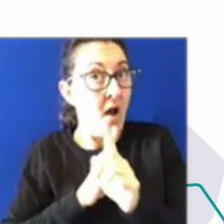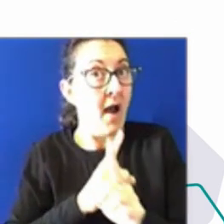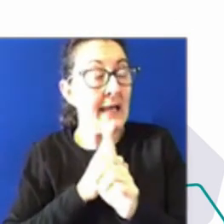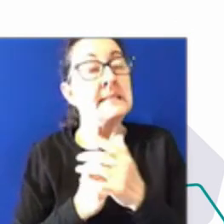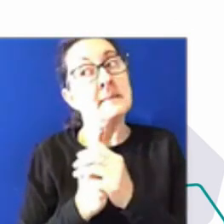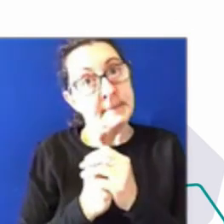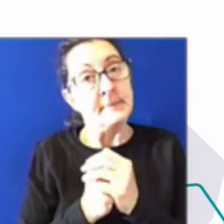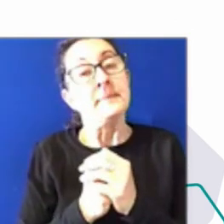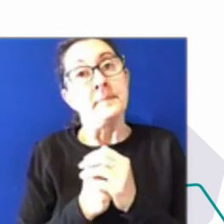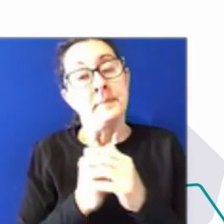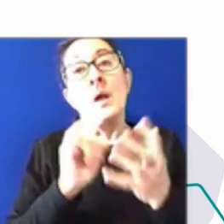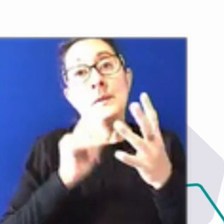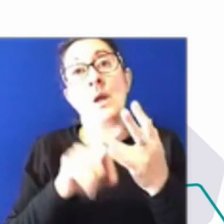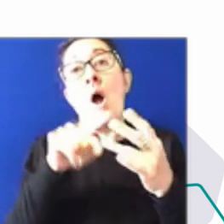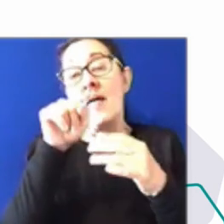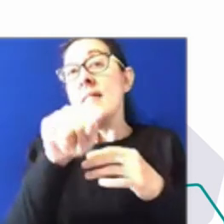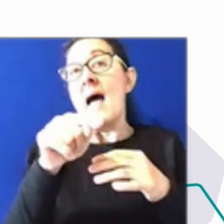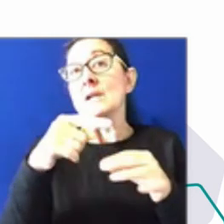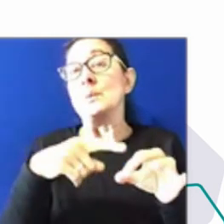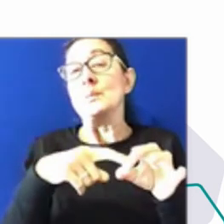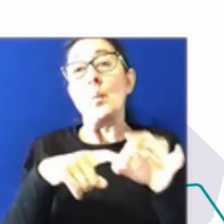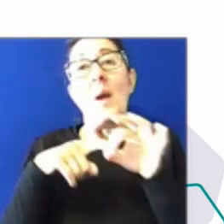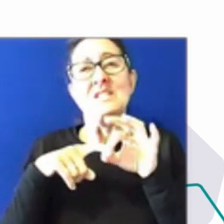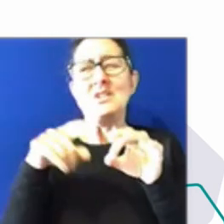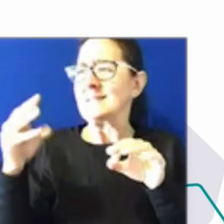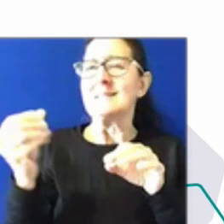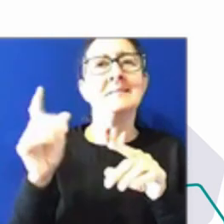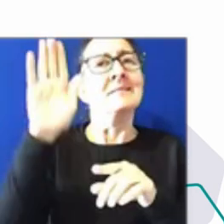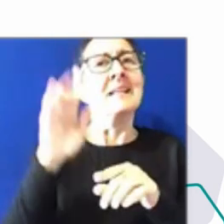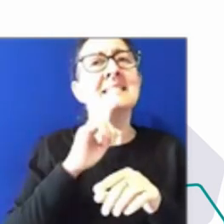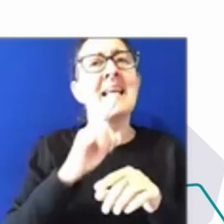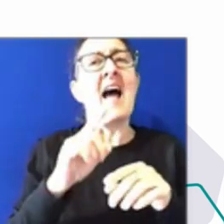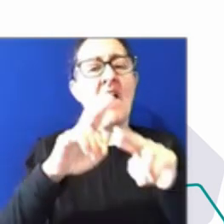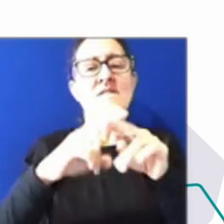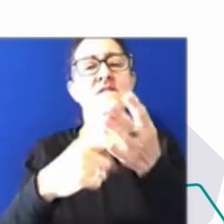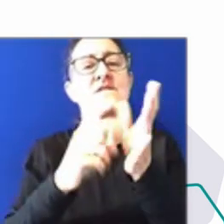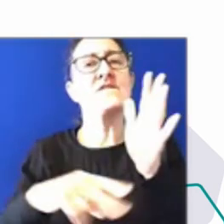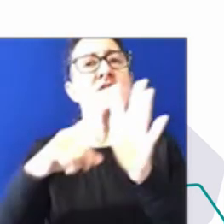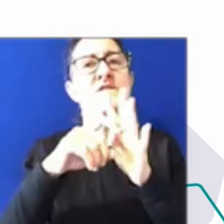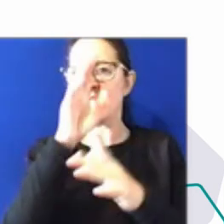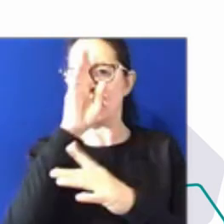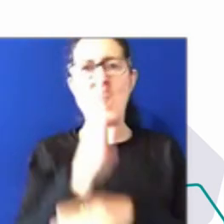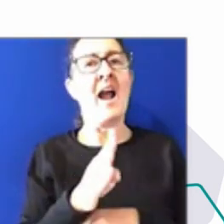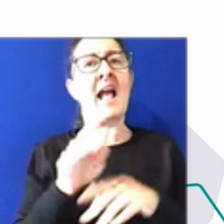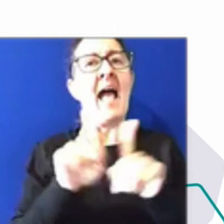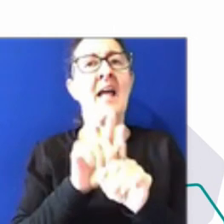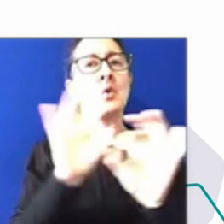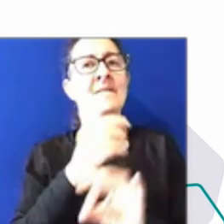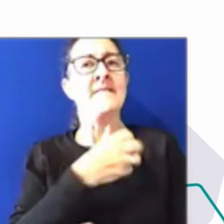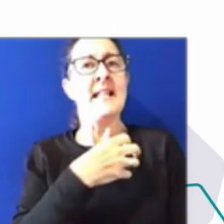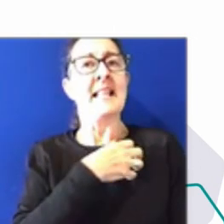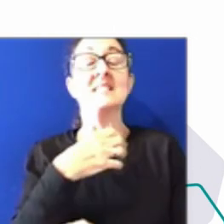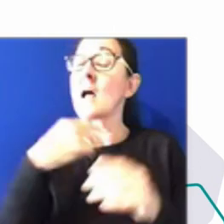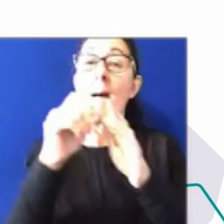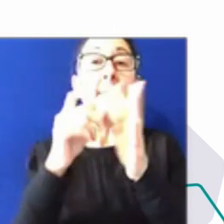and the question went to that frank and fearless, such a great point as public servants. We need to remain impartial. We need to